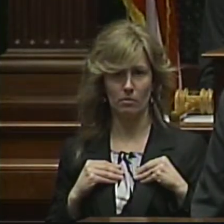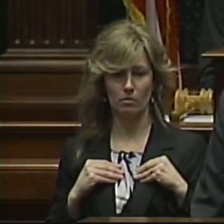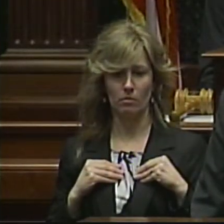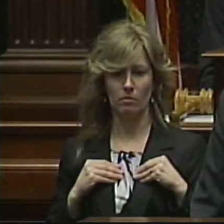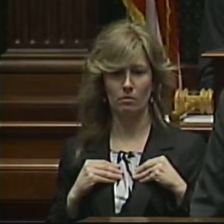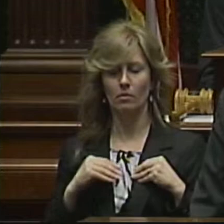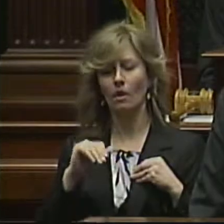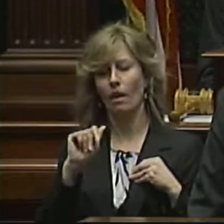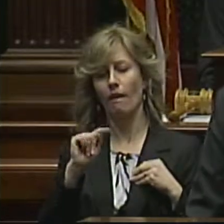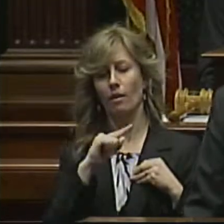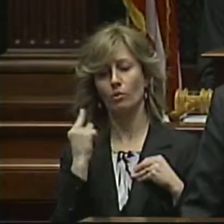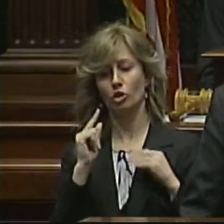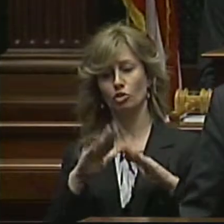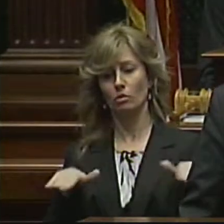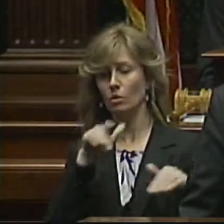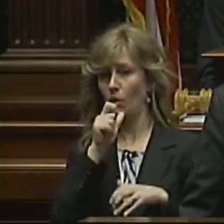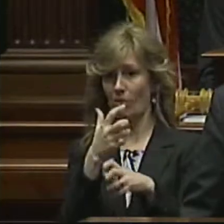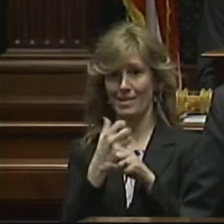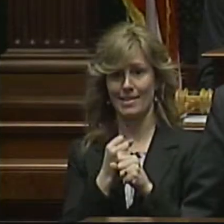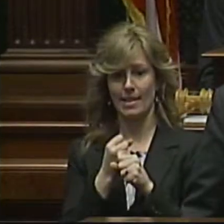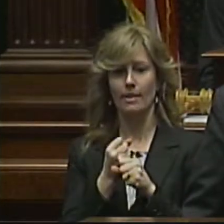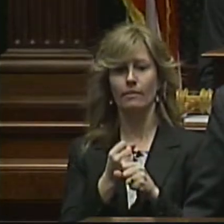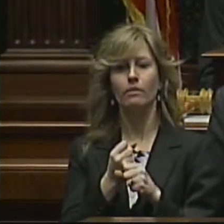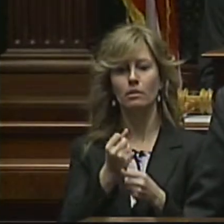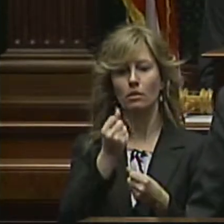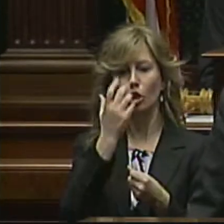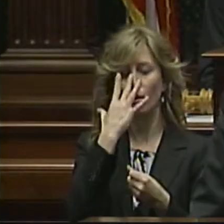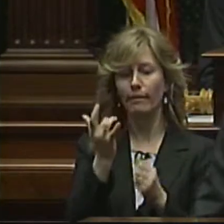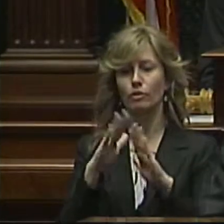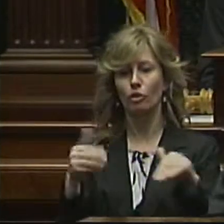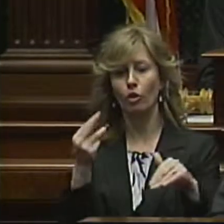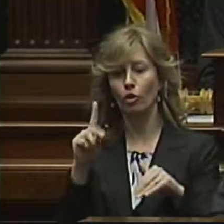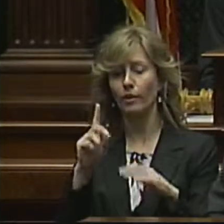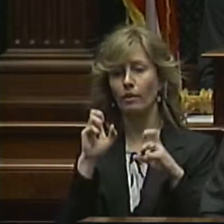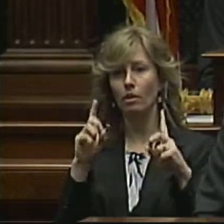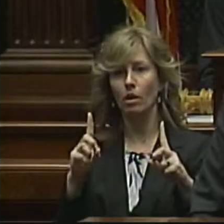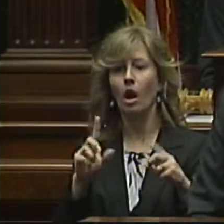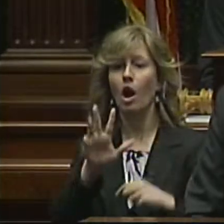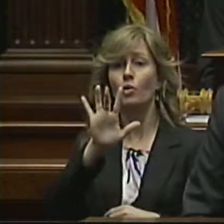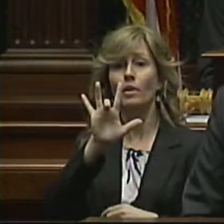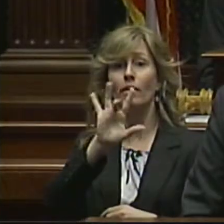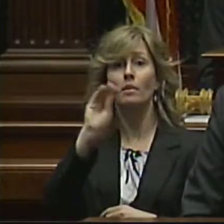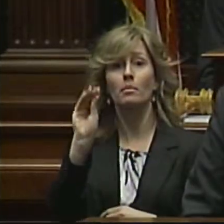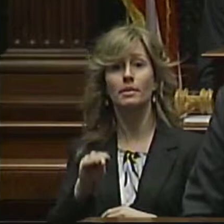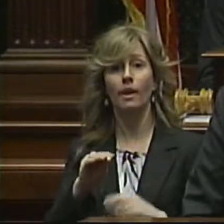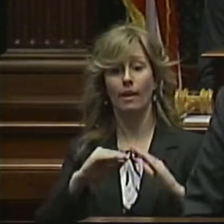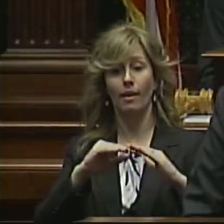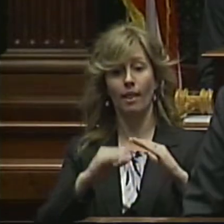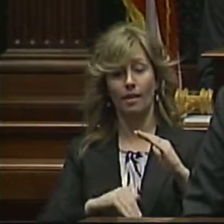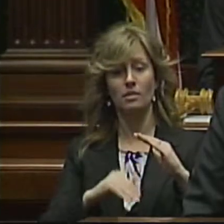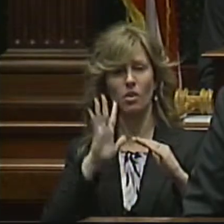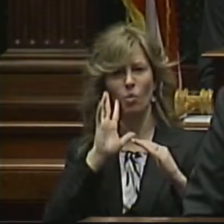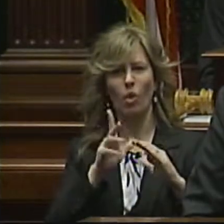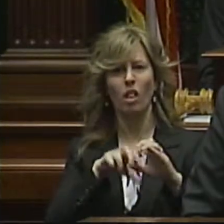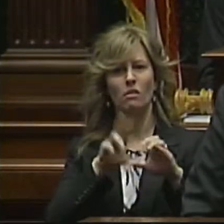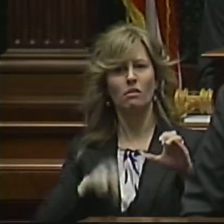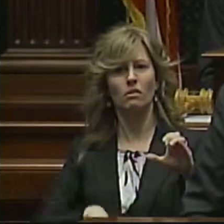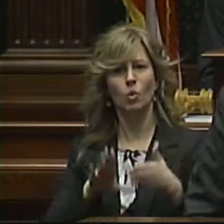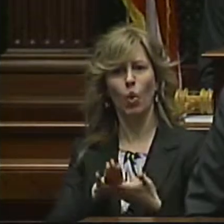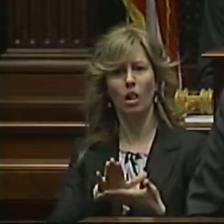At-risk children who don't receive early childhood education are 25% more likely to drop out of school,